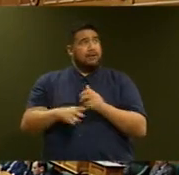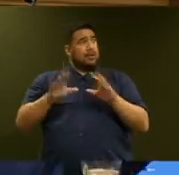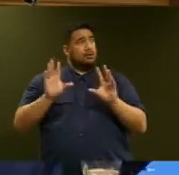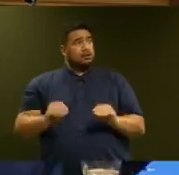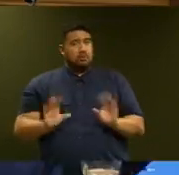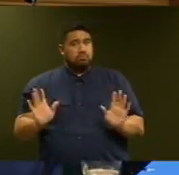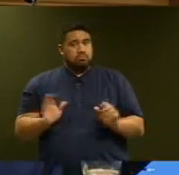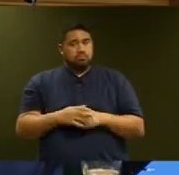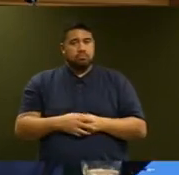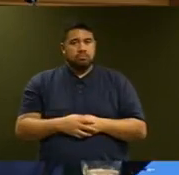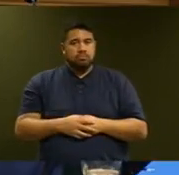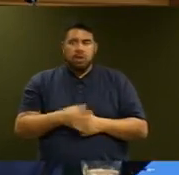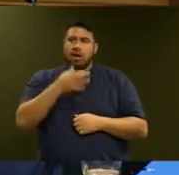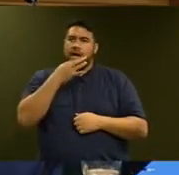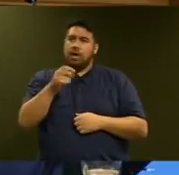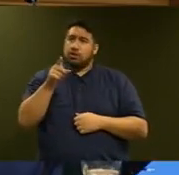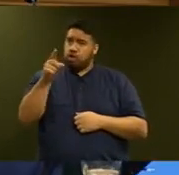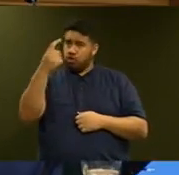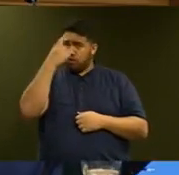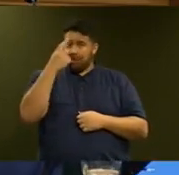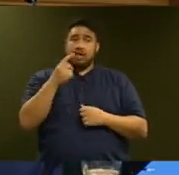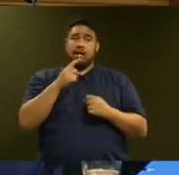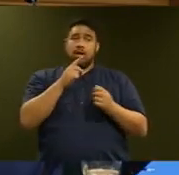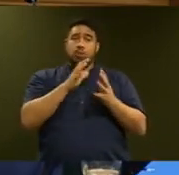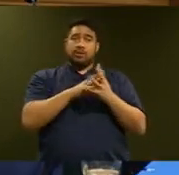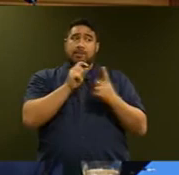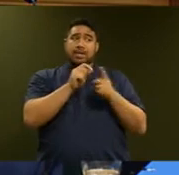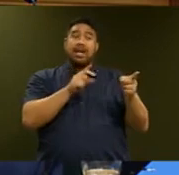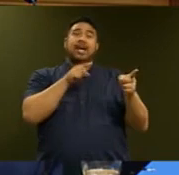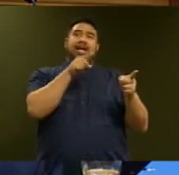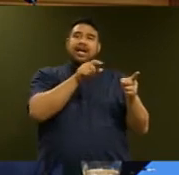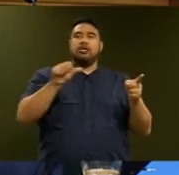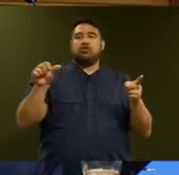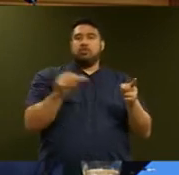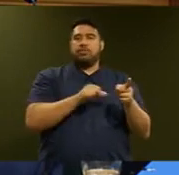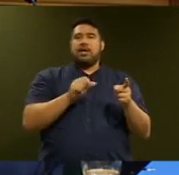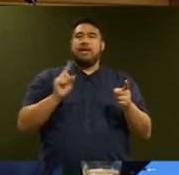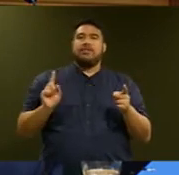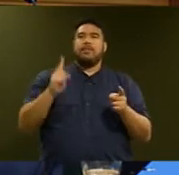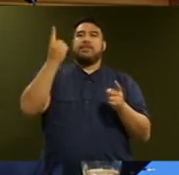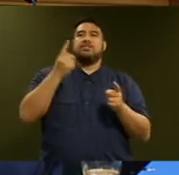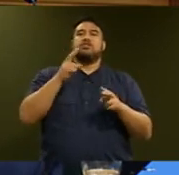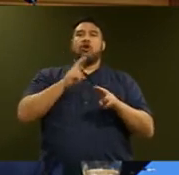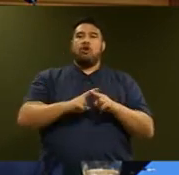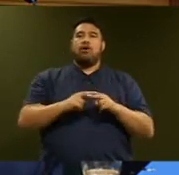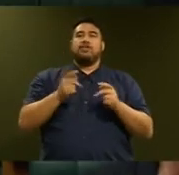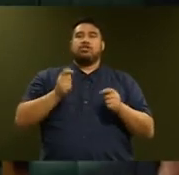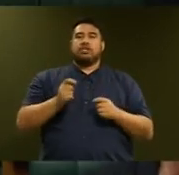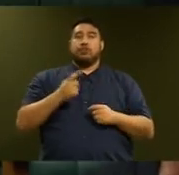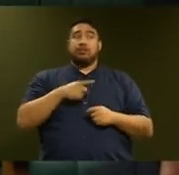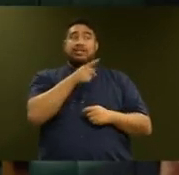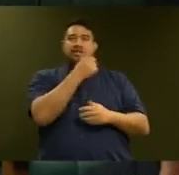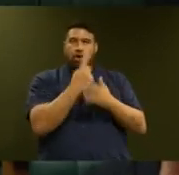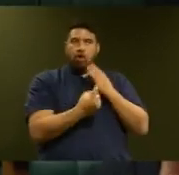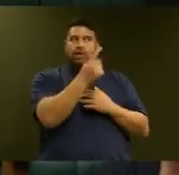Has she considered making Mr Peters the Minister of Justice as he seems to be the only one that knows what is going on? Mr Speaker,